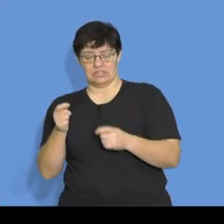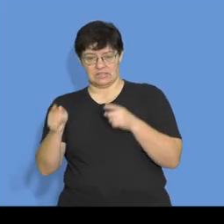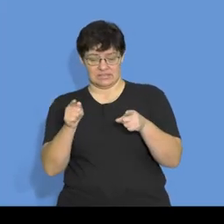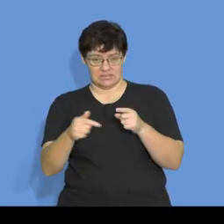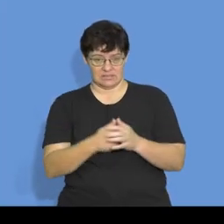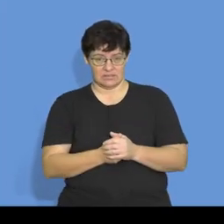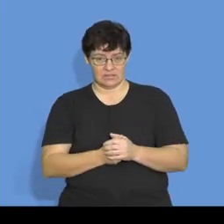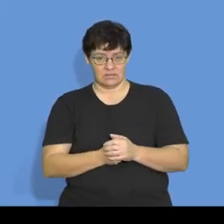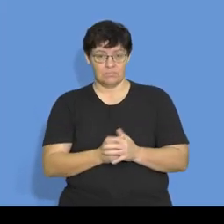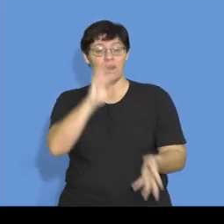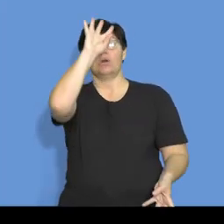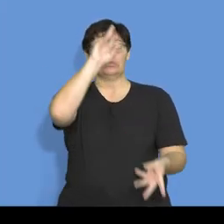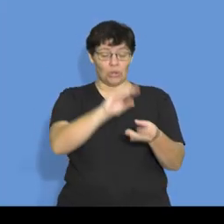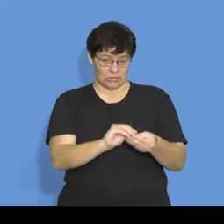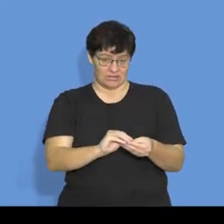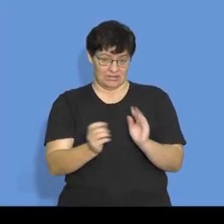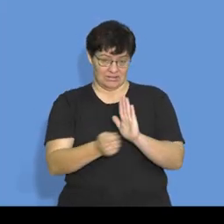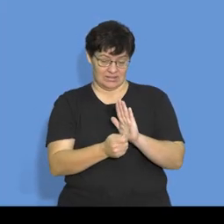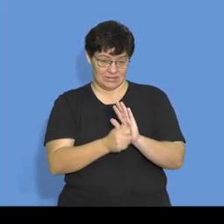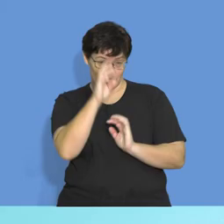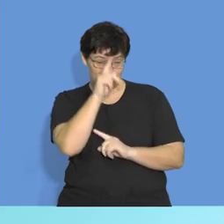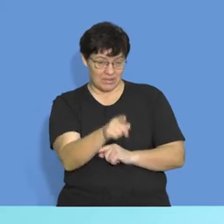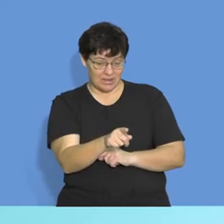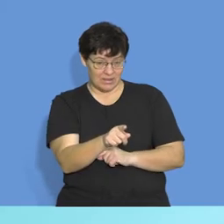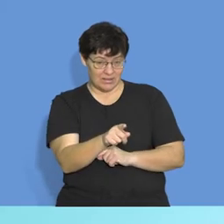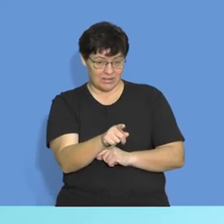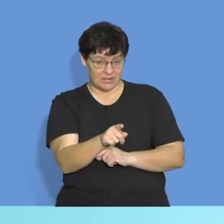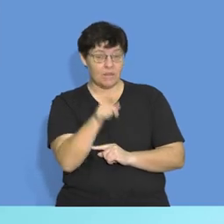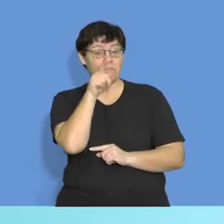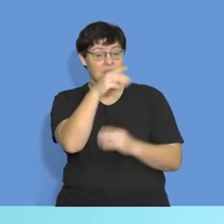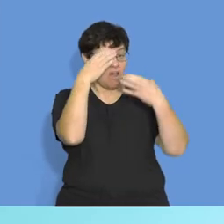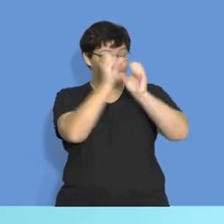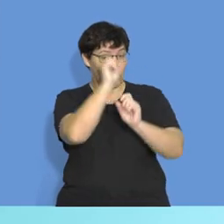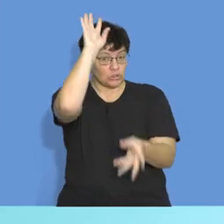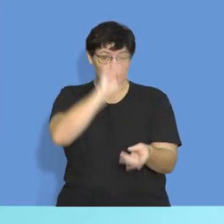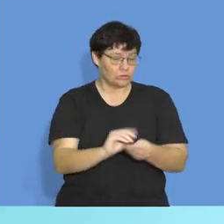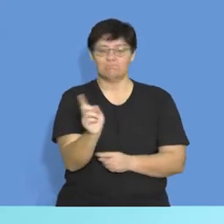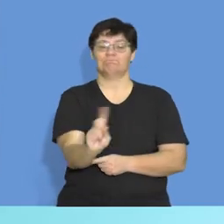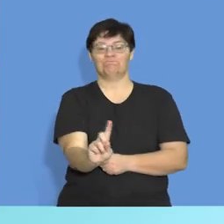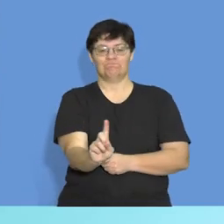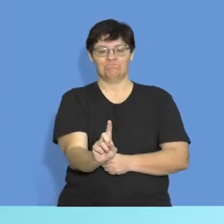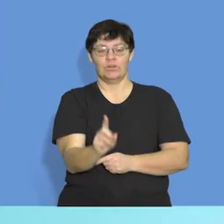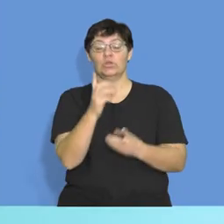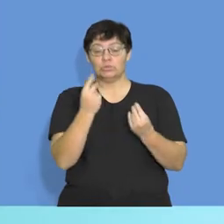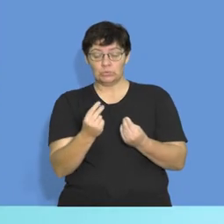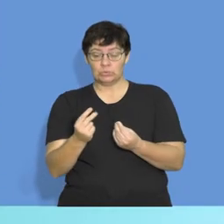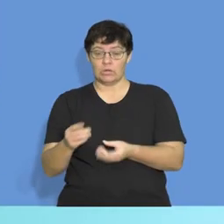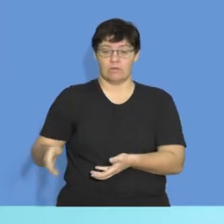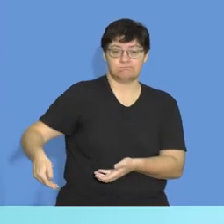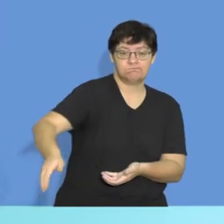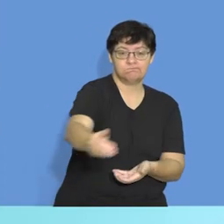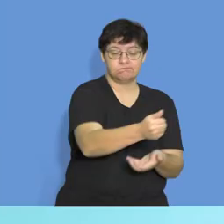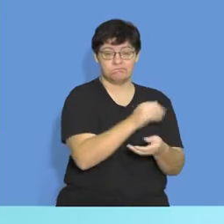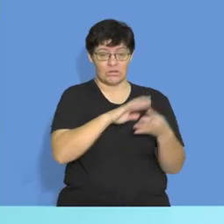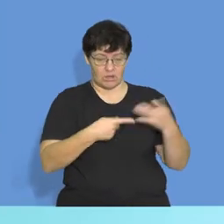this is now total sales. Whereas, your focus when you are doing a data's collection schedule is